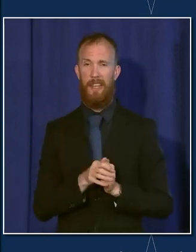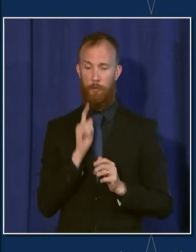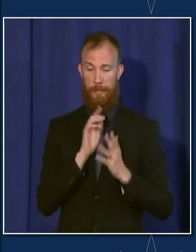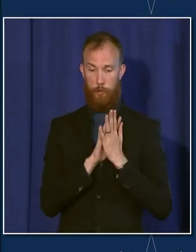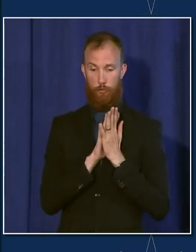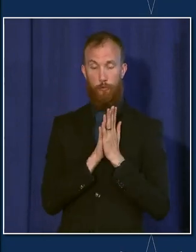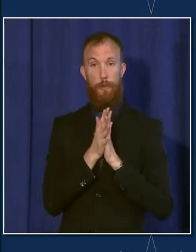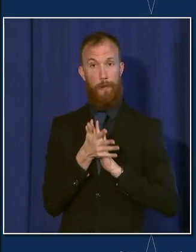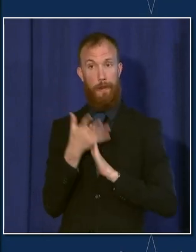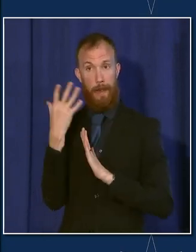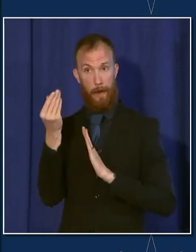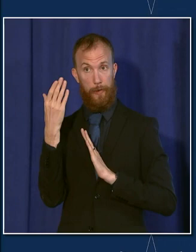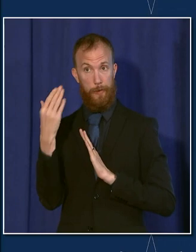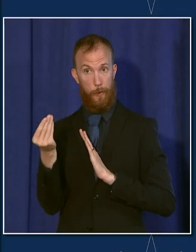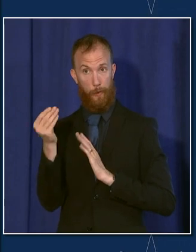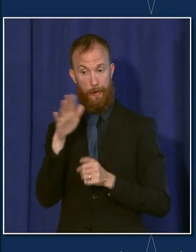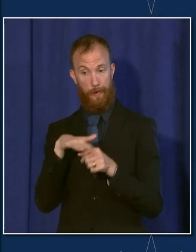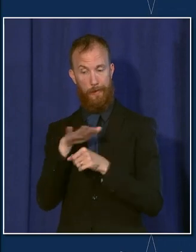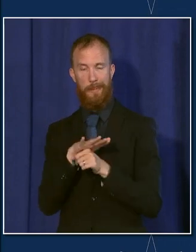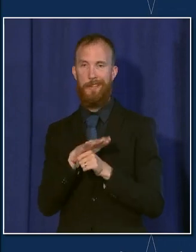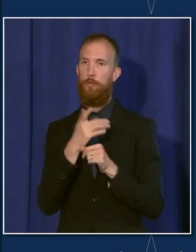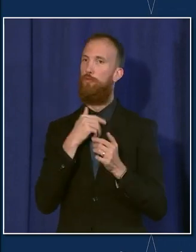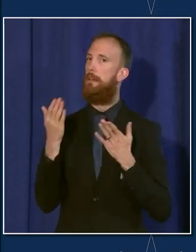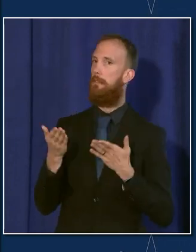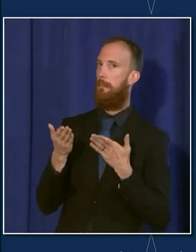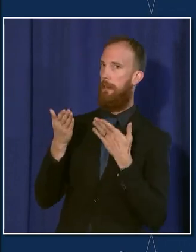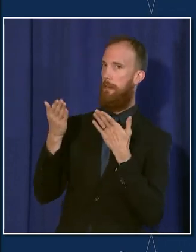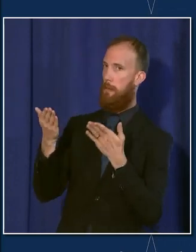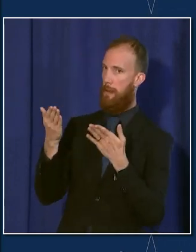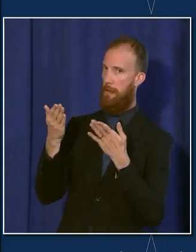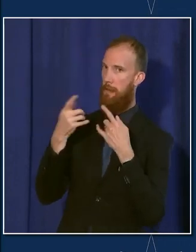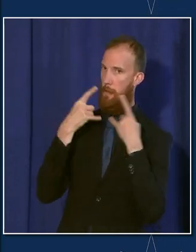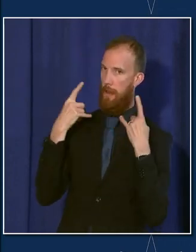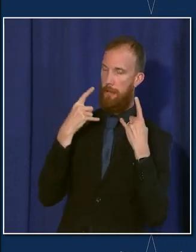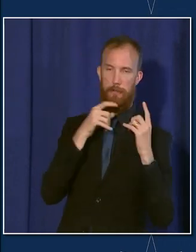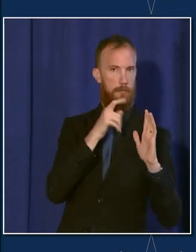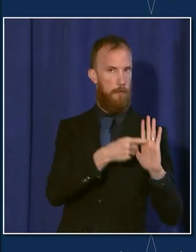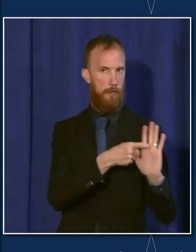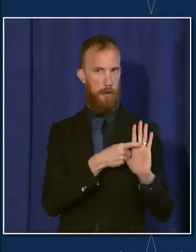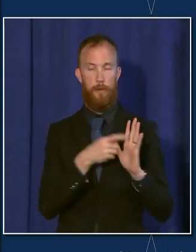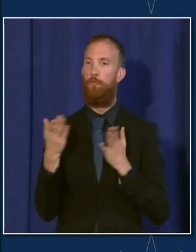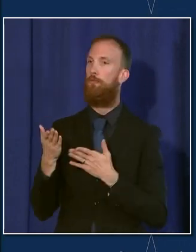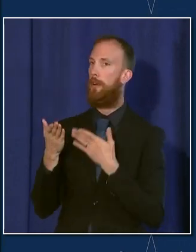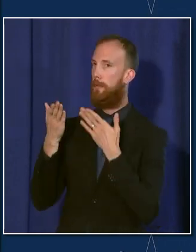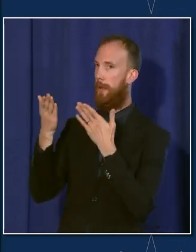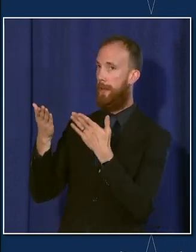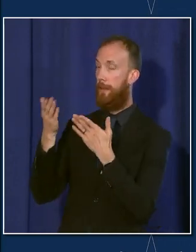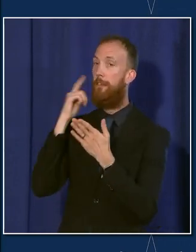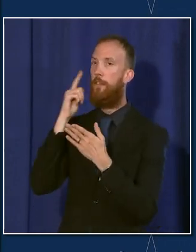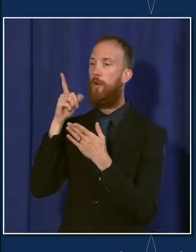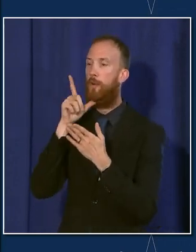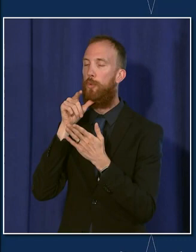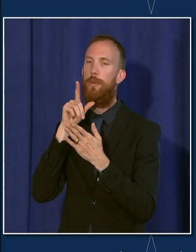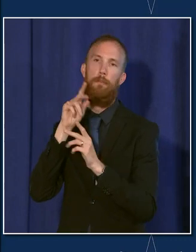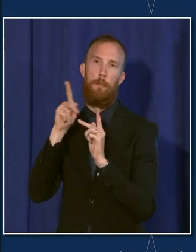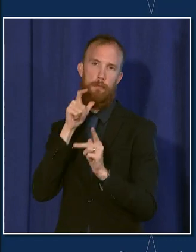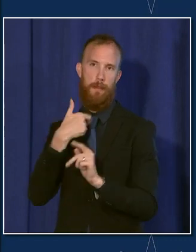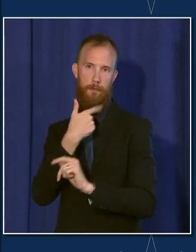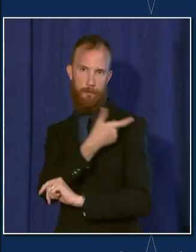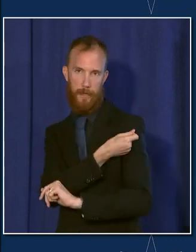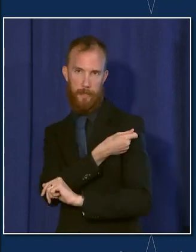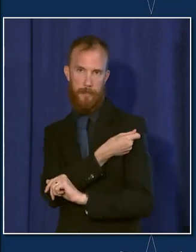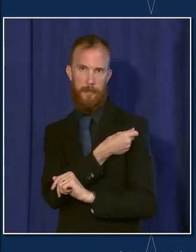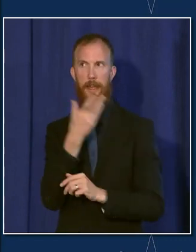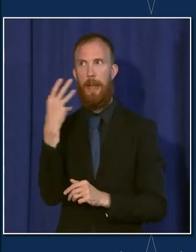masks are recommended for unvaccinated individuals. As a reminder, outdoor settings